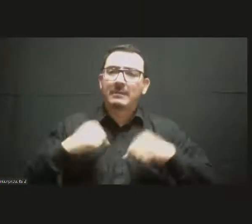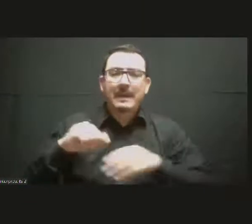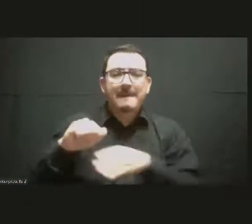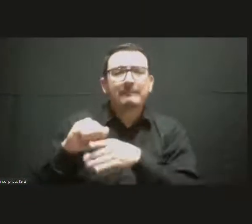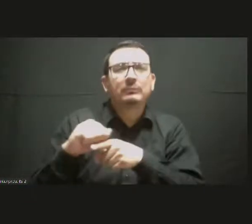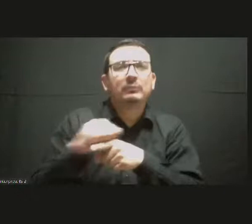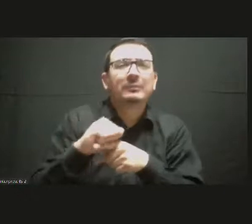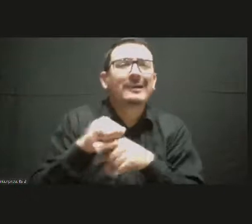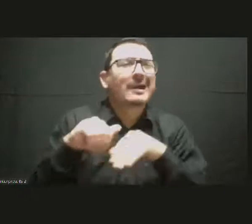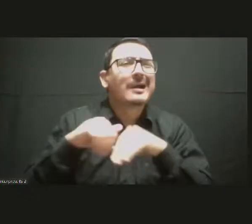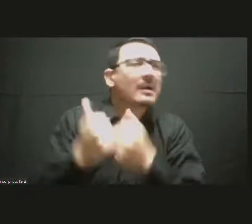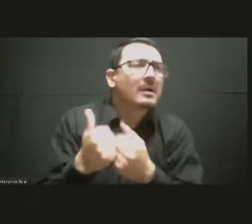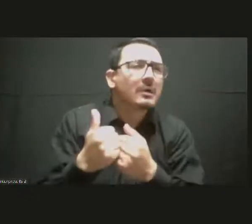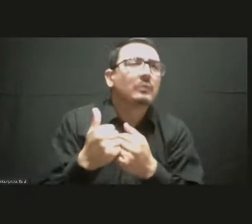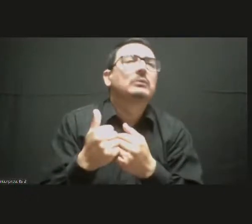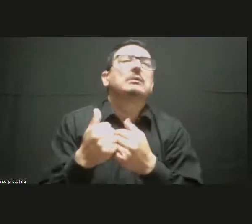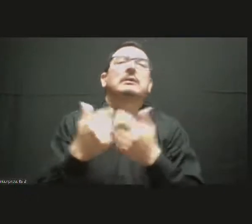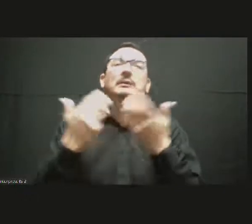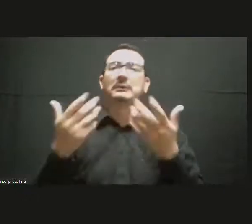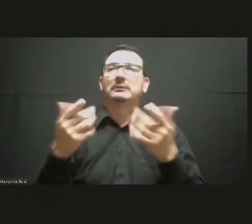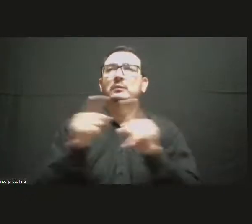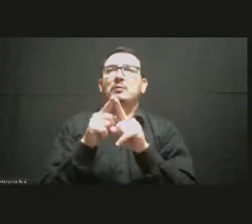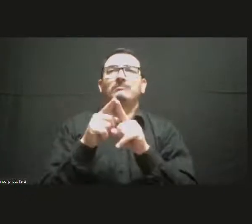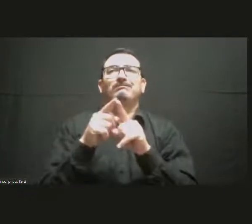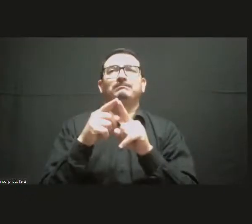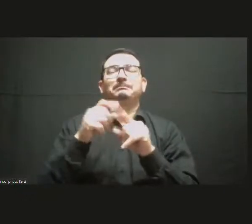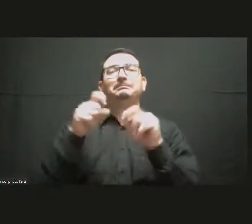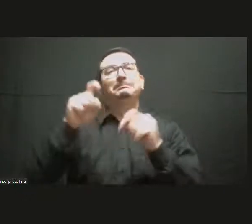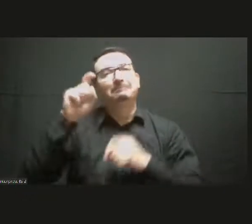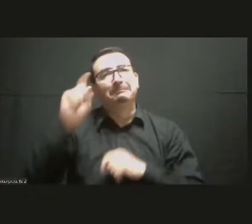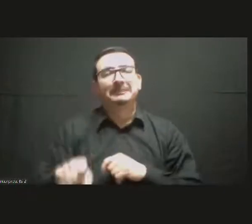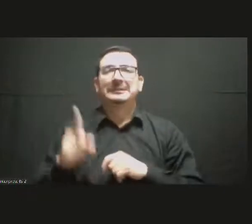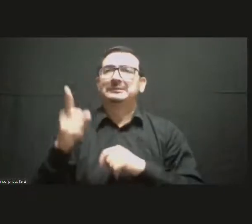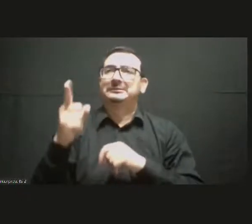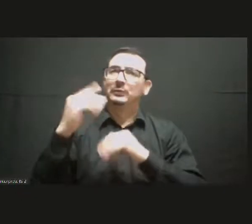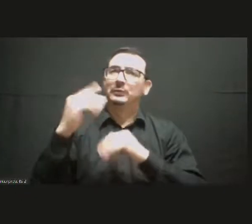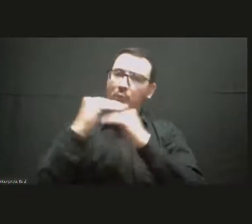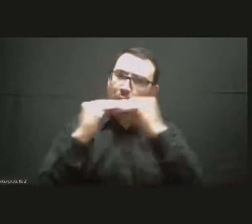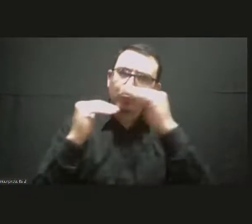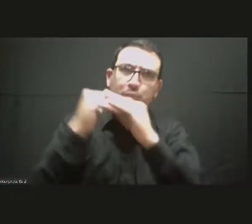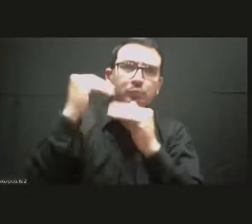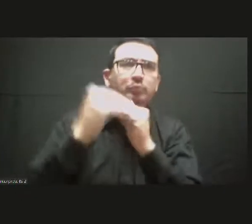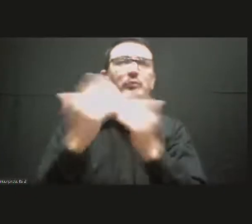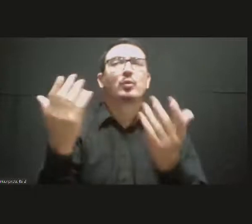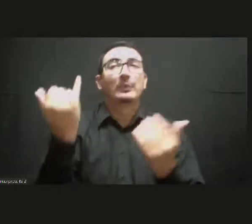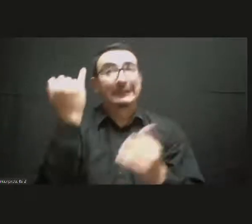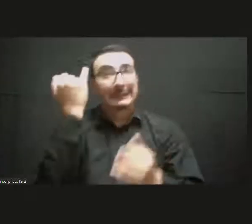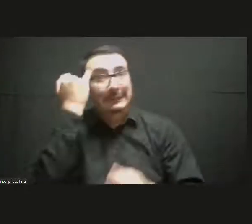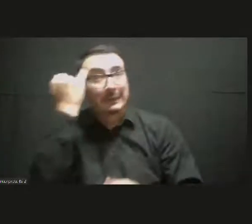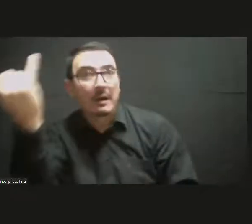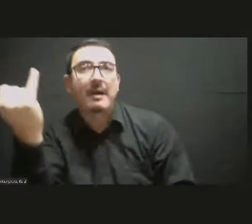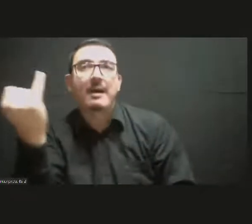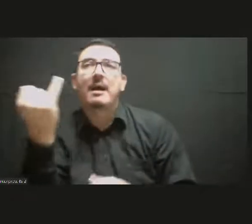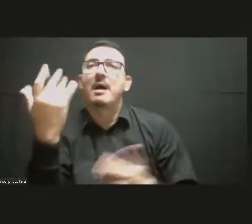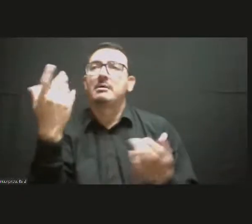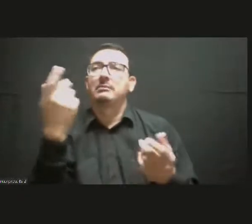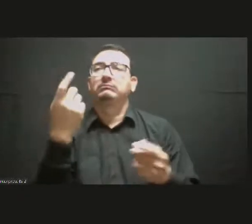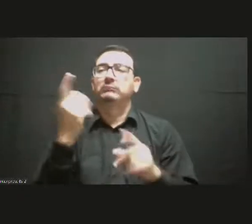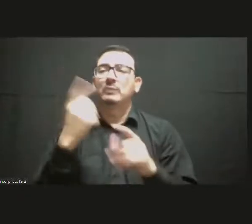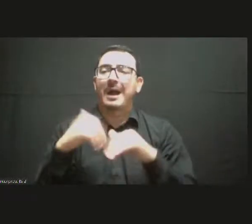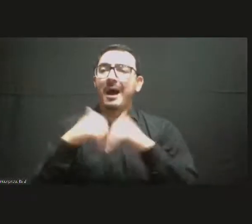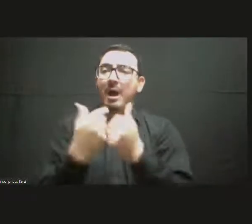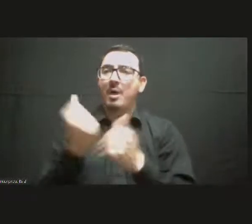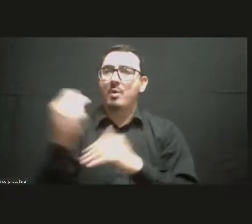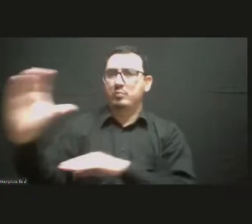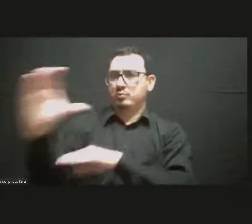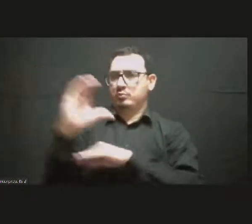can actually be produced. Access to finance is another issue. Intellectual property is very important.